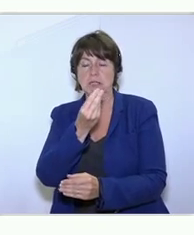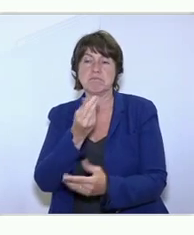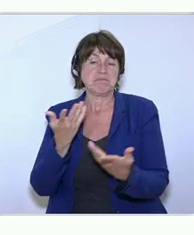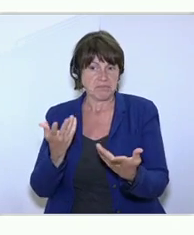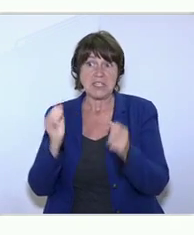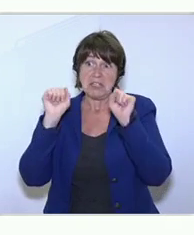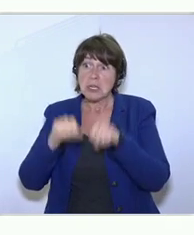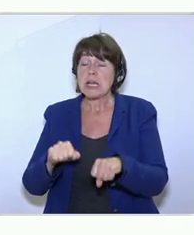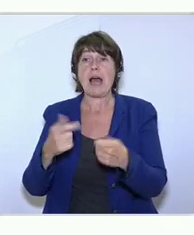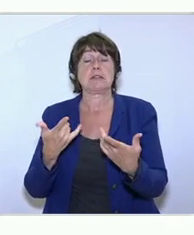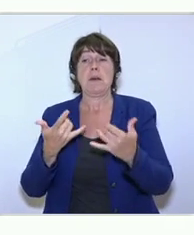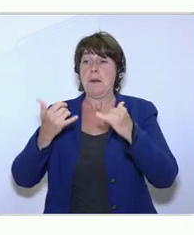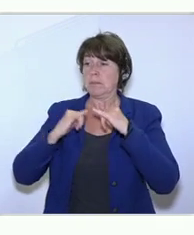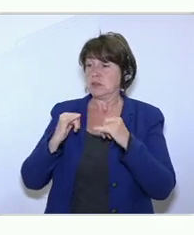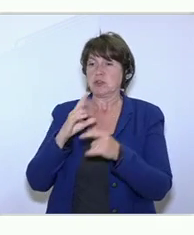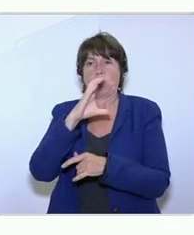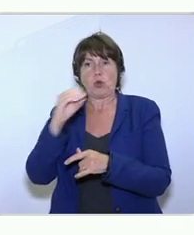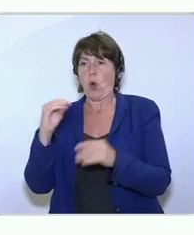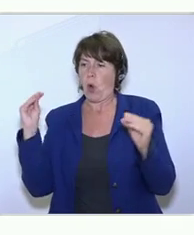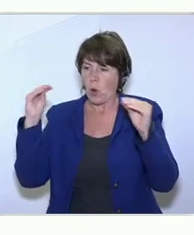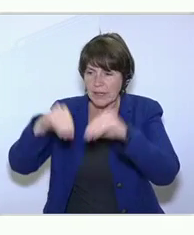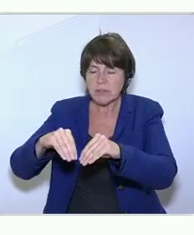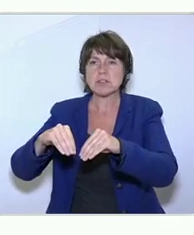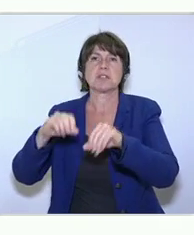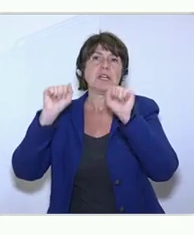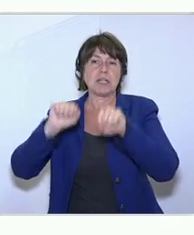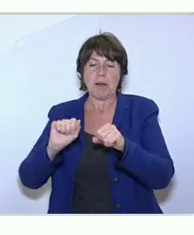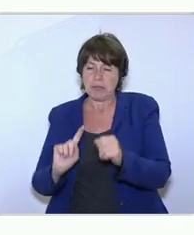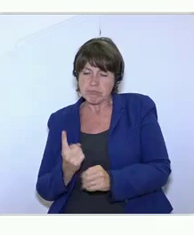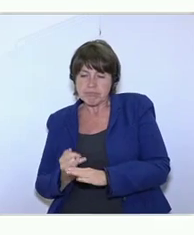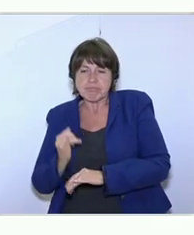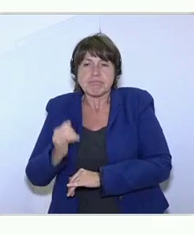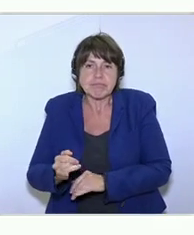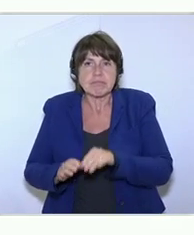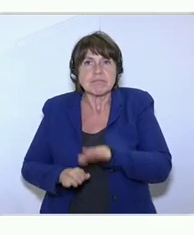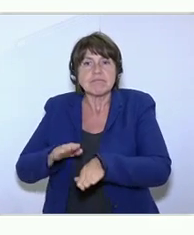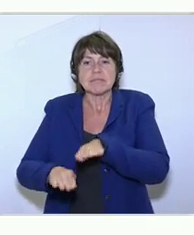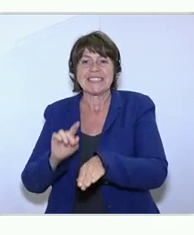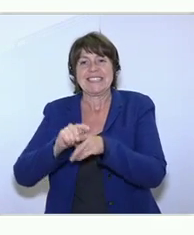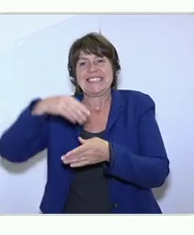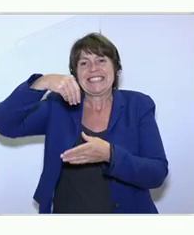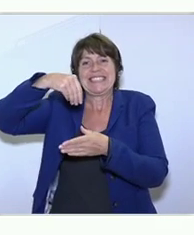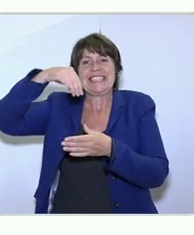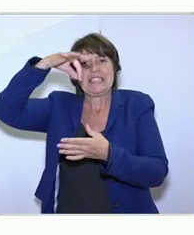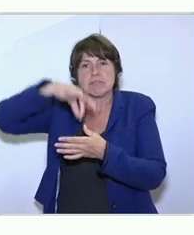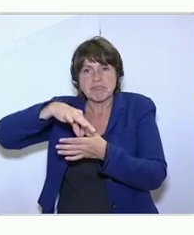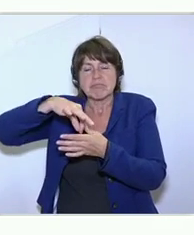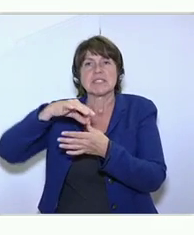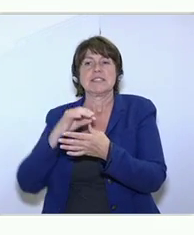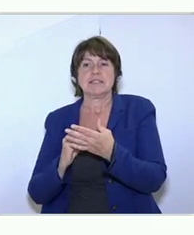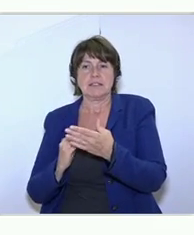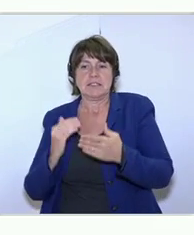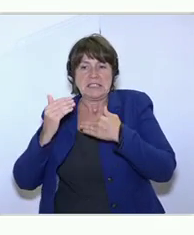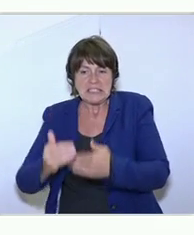be a business angel co-investment fund. It can be siege stage. It can be growth stage. And Latvia is already looking at a number